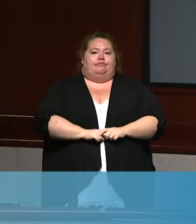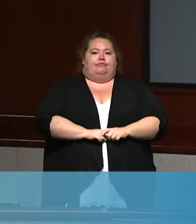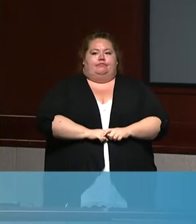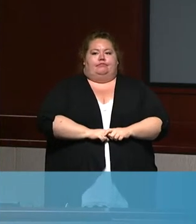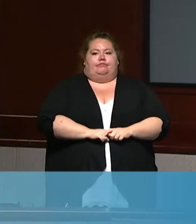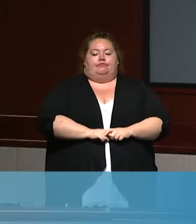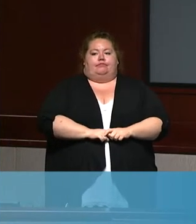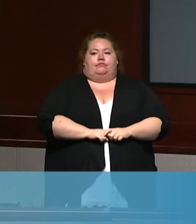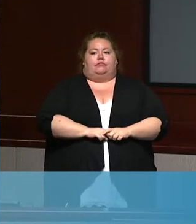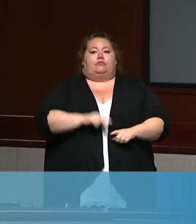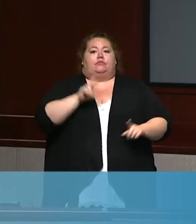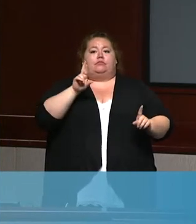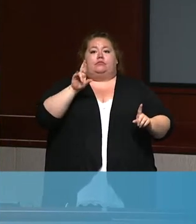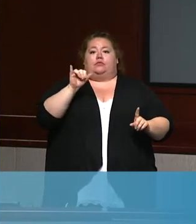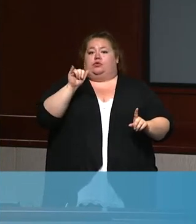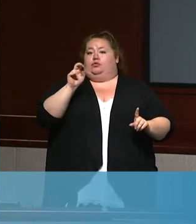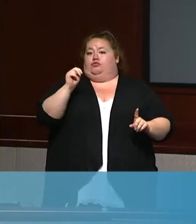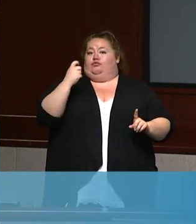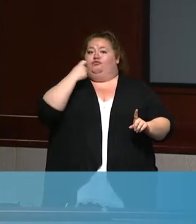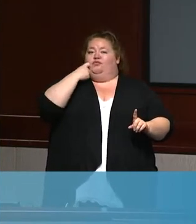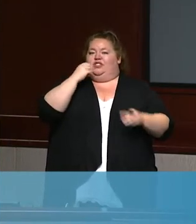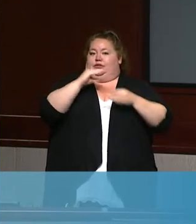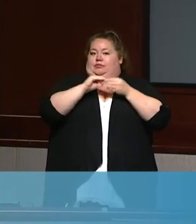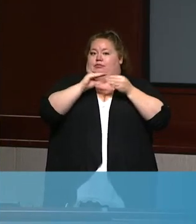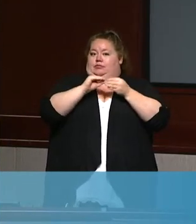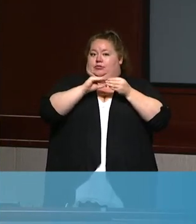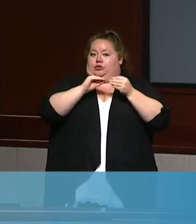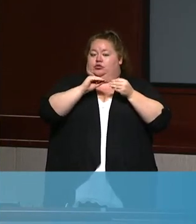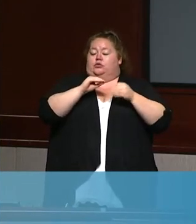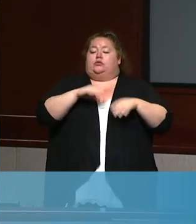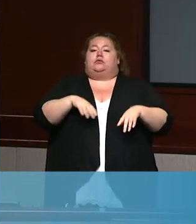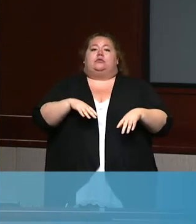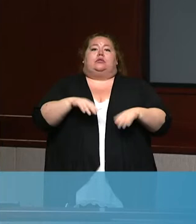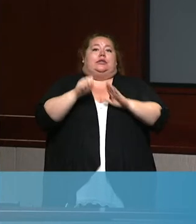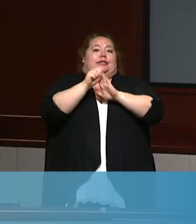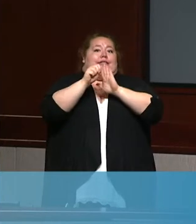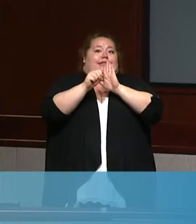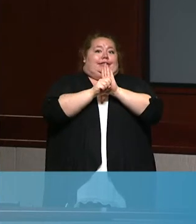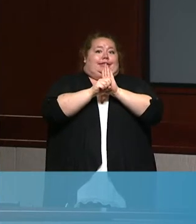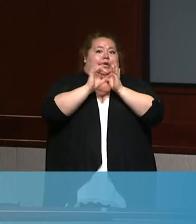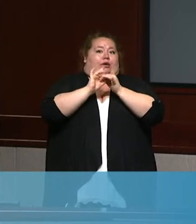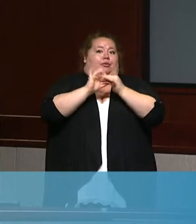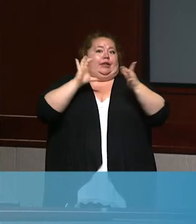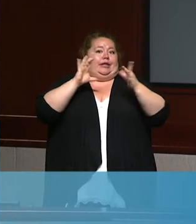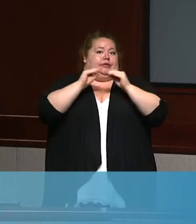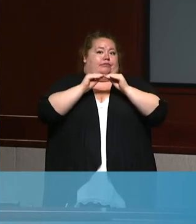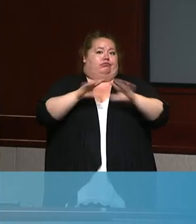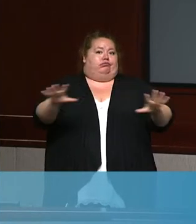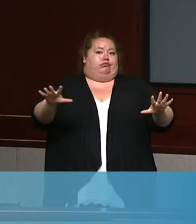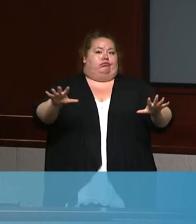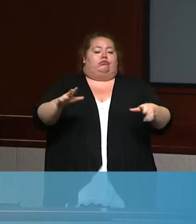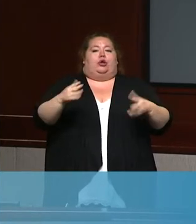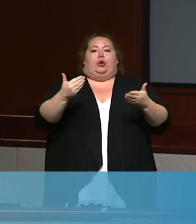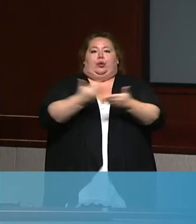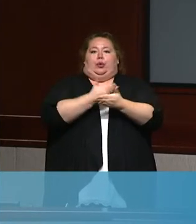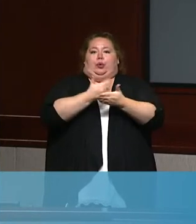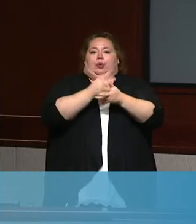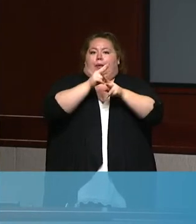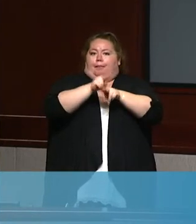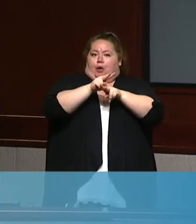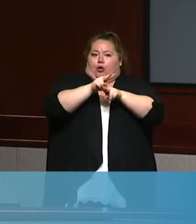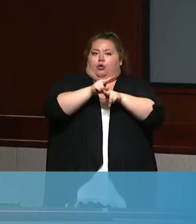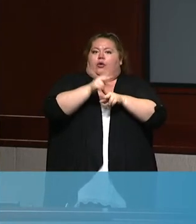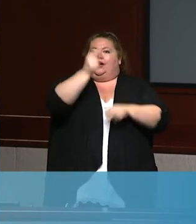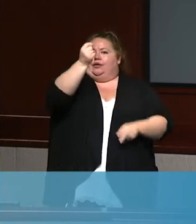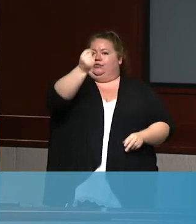As Ryan has briefly mentioned, the state releases new monitoring metrics every Tuesday